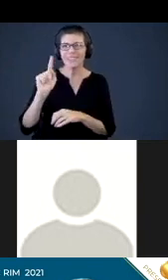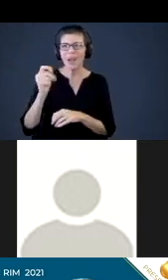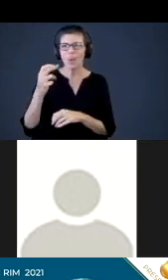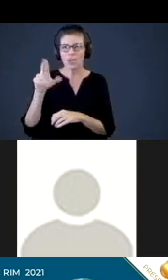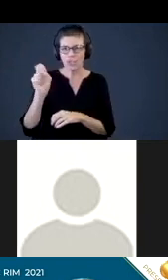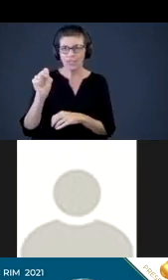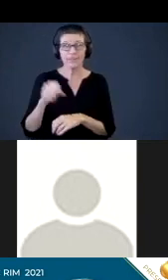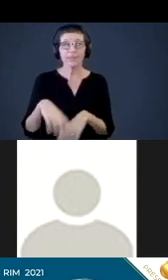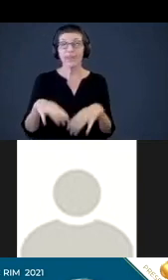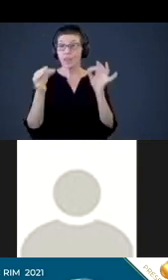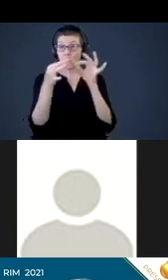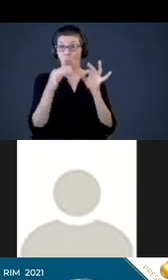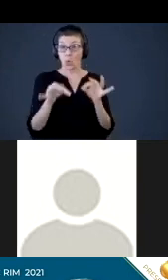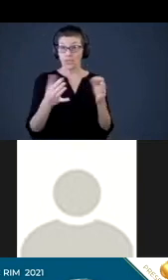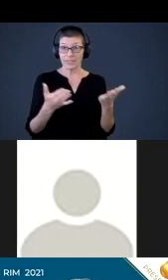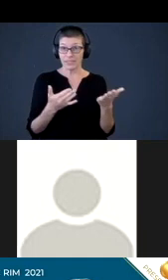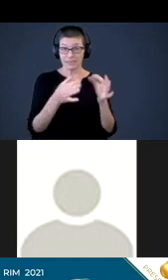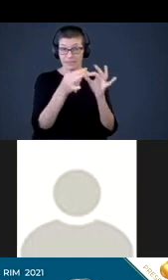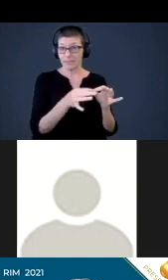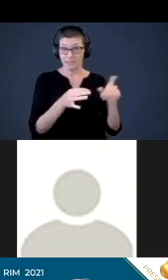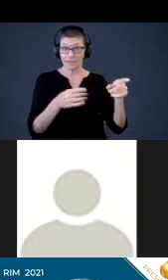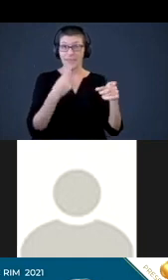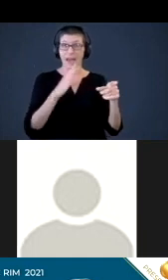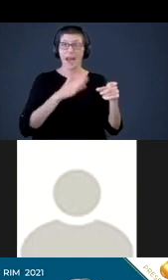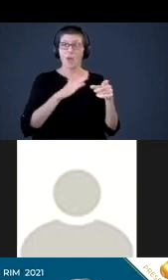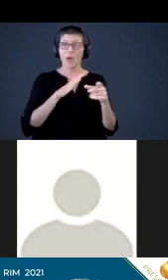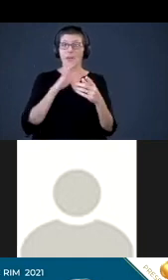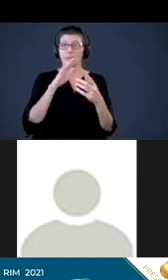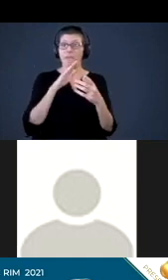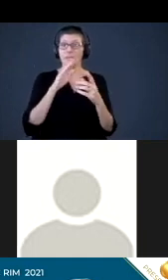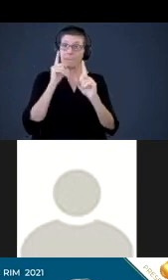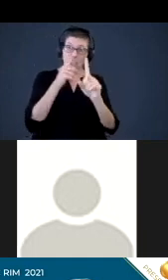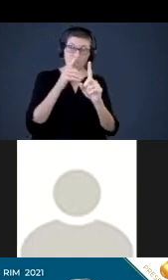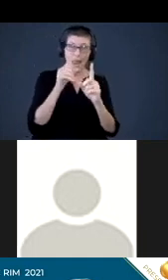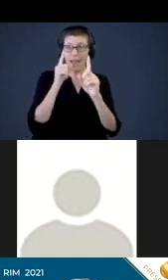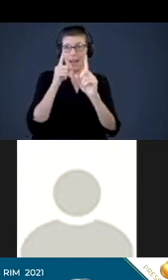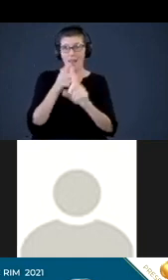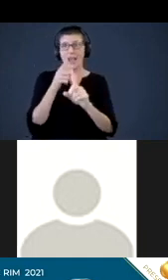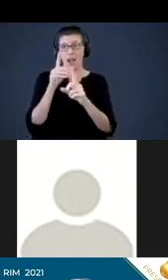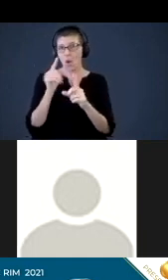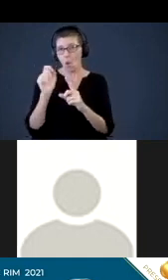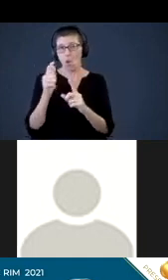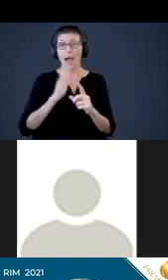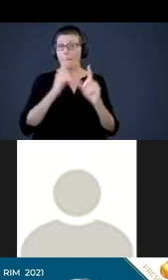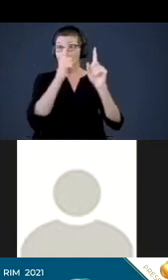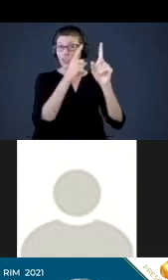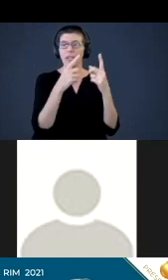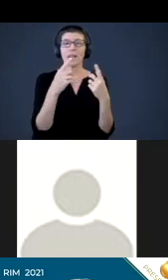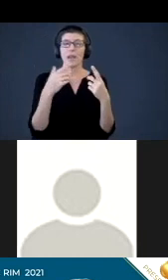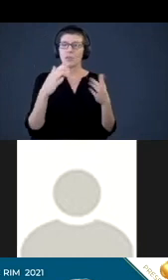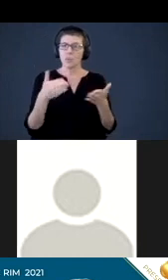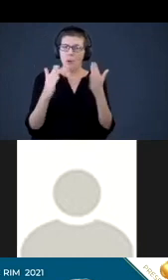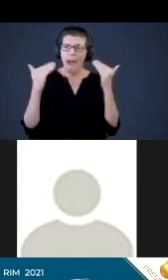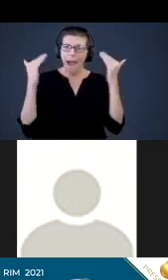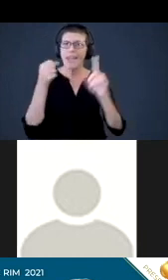slide on this slide are of our missions, our center's mission and goal. It reads our mission to promote high impact activities